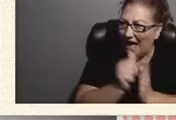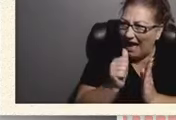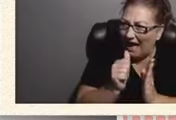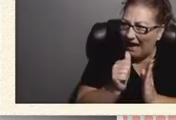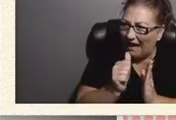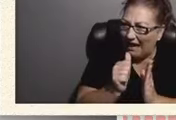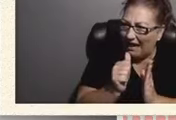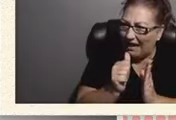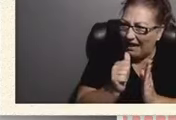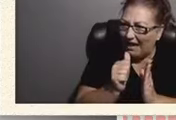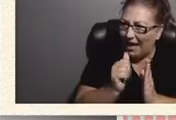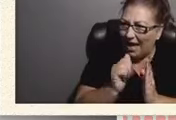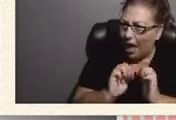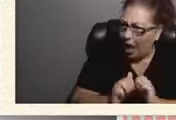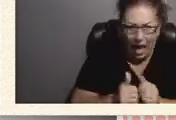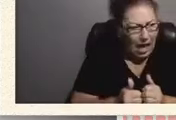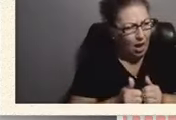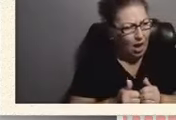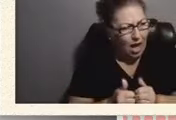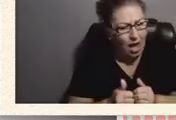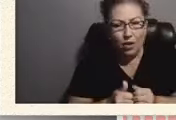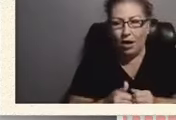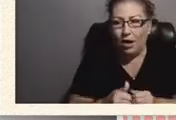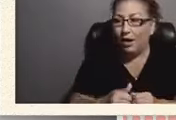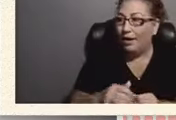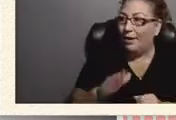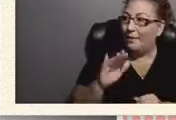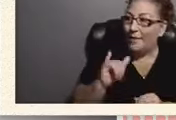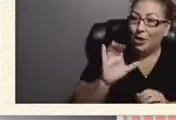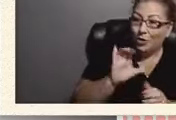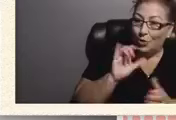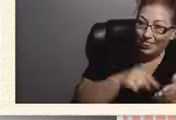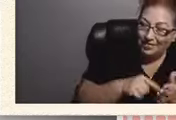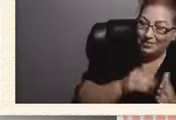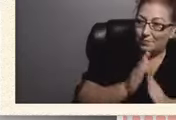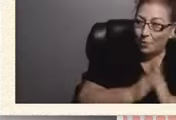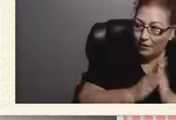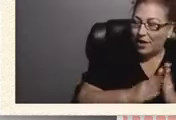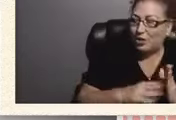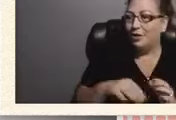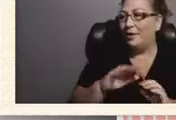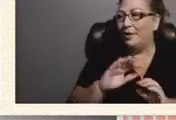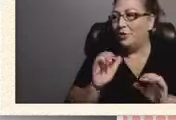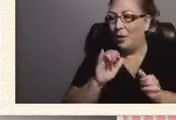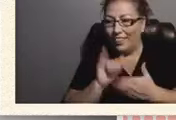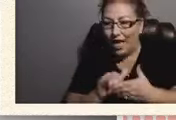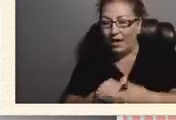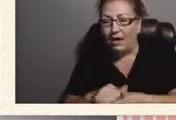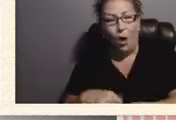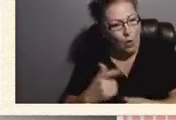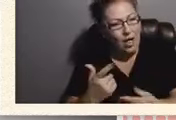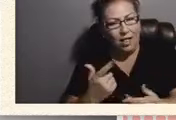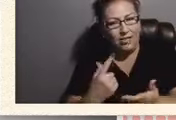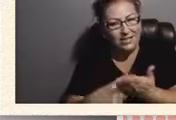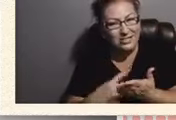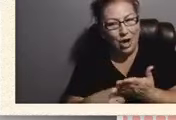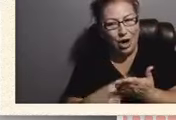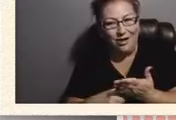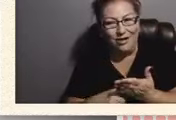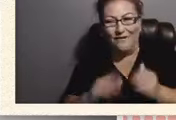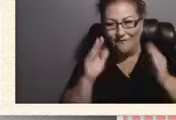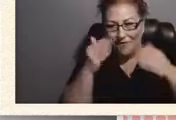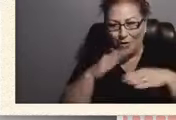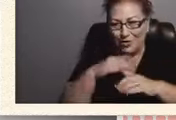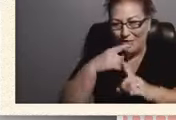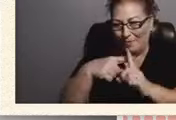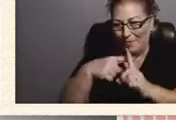how my parents involvement and these motivations just just let's talk focus on the positive again i'm